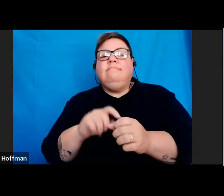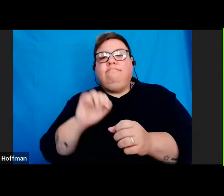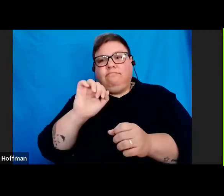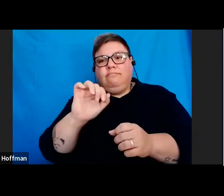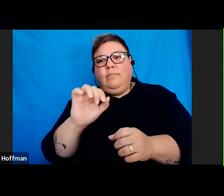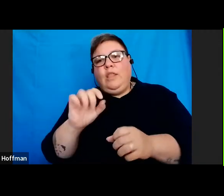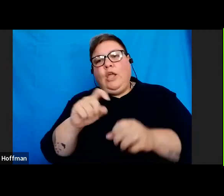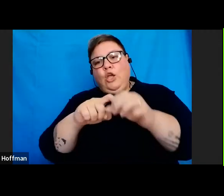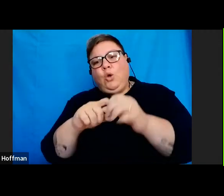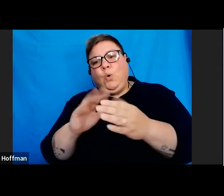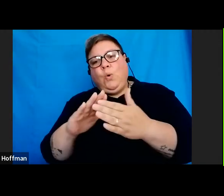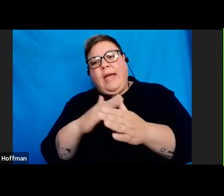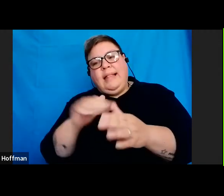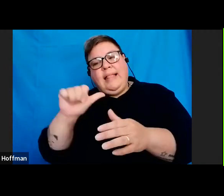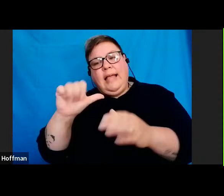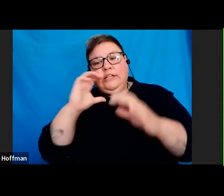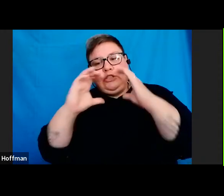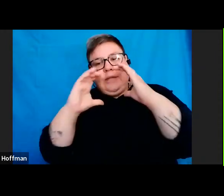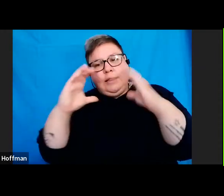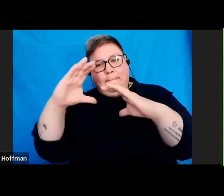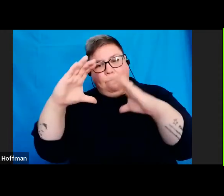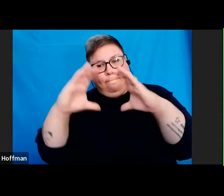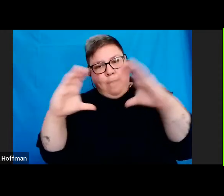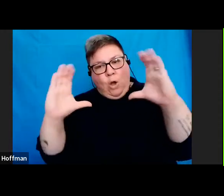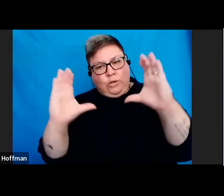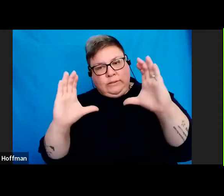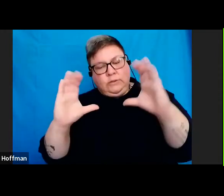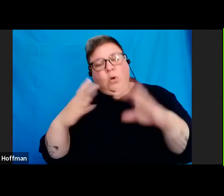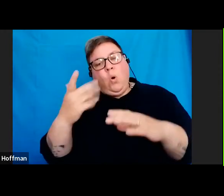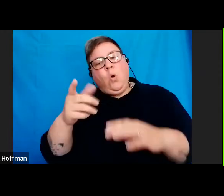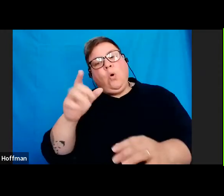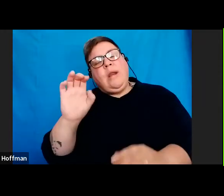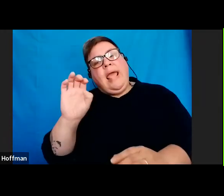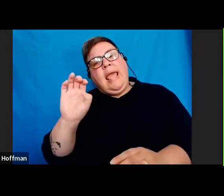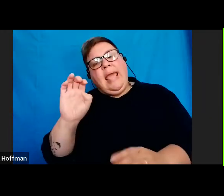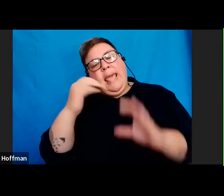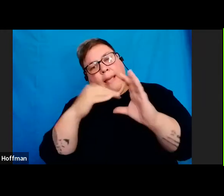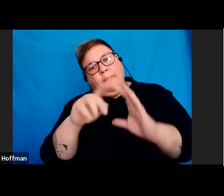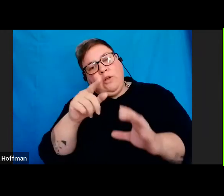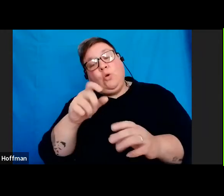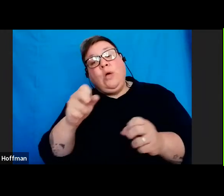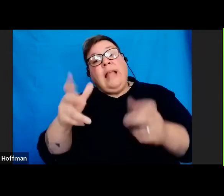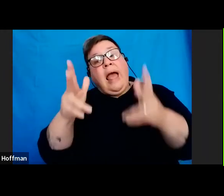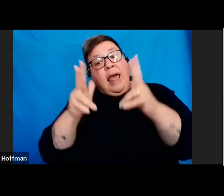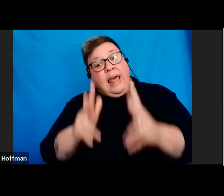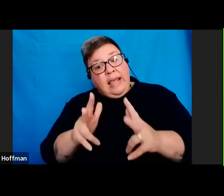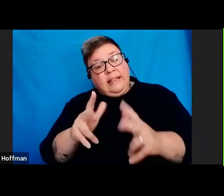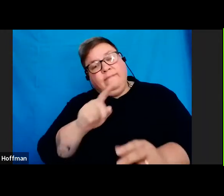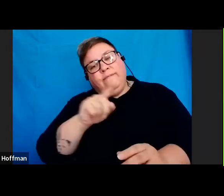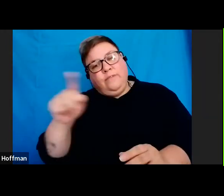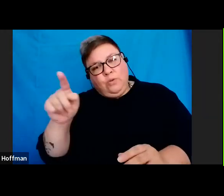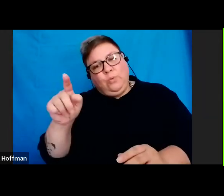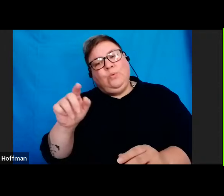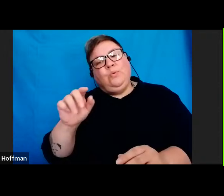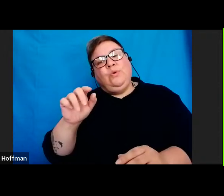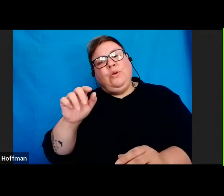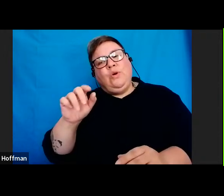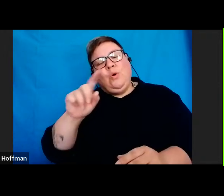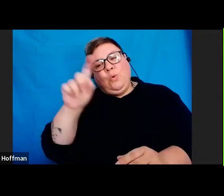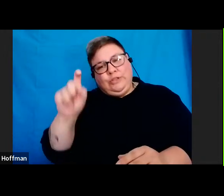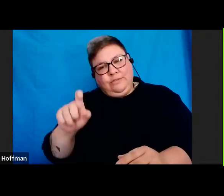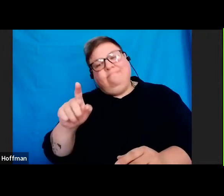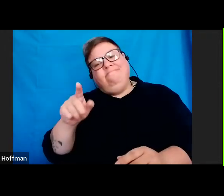&H head box, or sending an email to directives questions at sas.gov.za. That